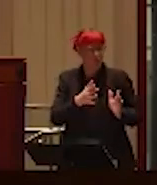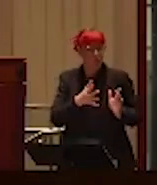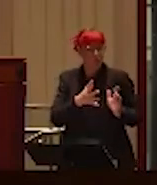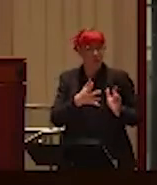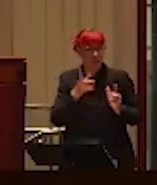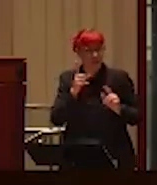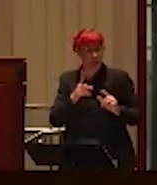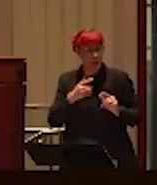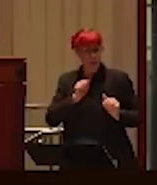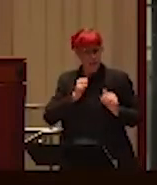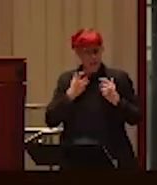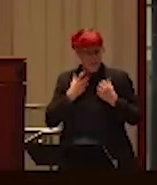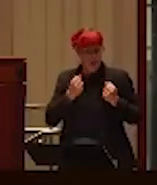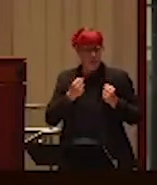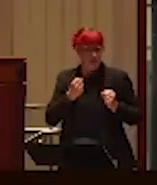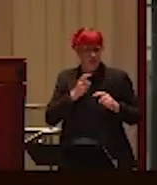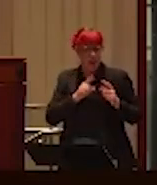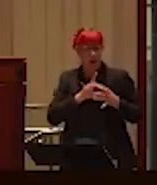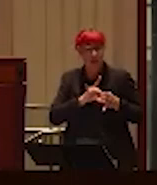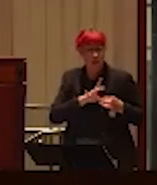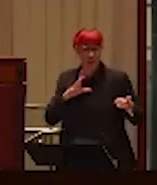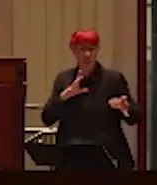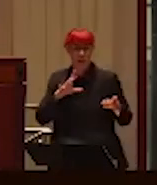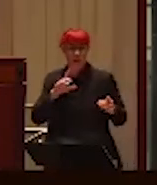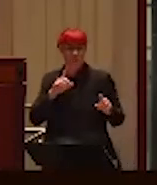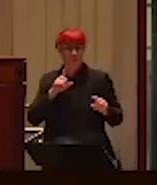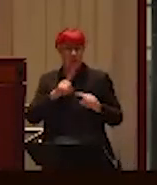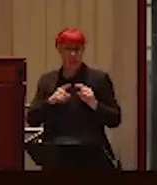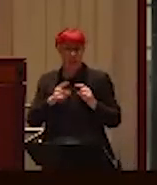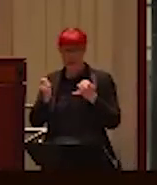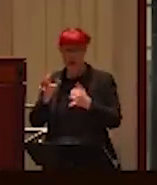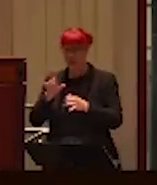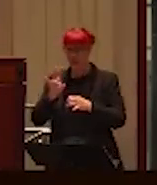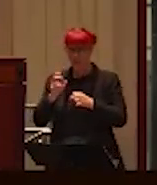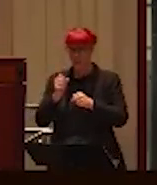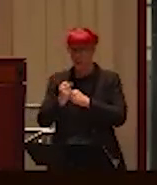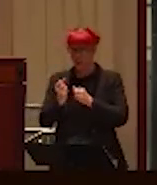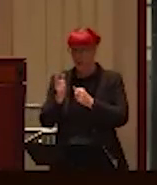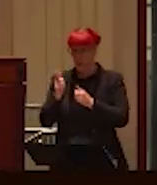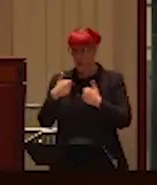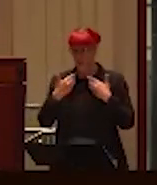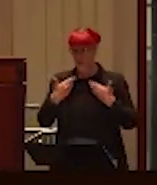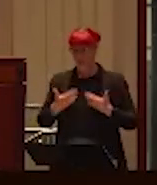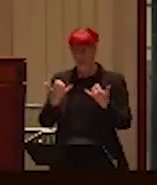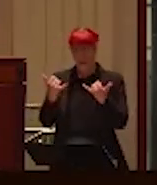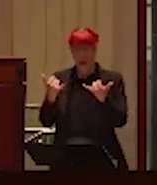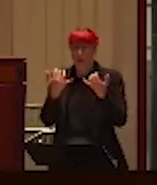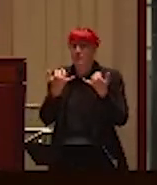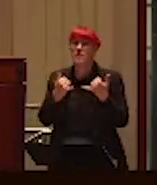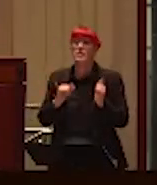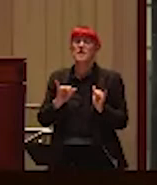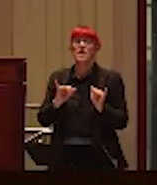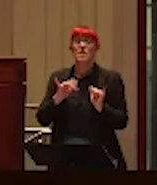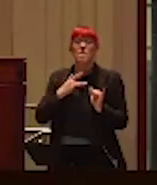recover. And, and in fact, now I'm seven years down the road, or almost seven years down the road, and I'm still seeing myself as in, in